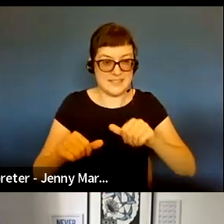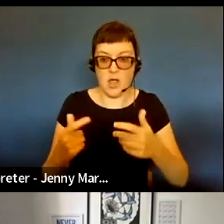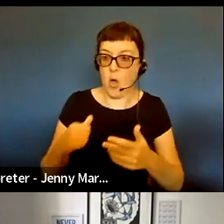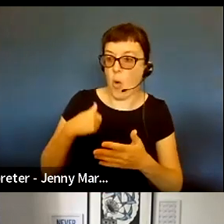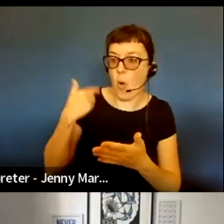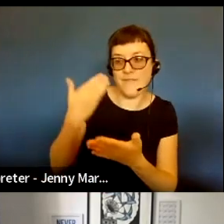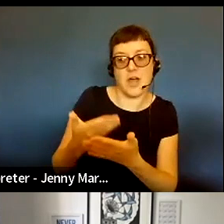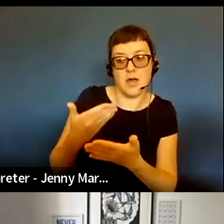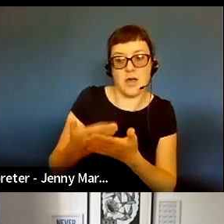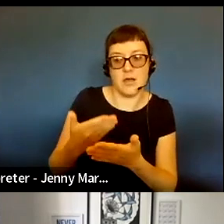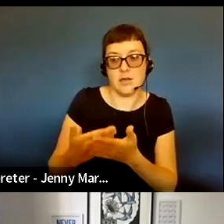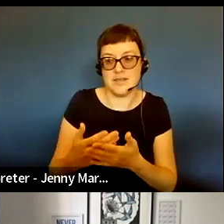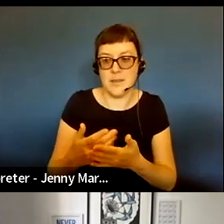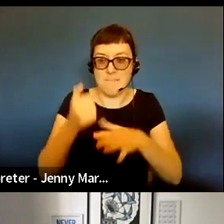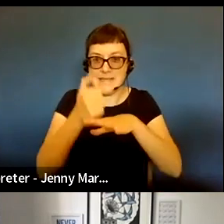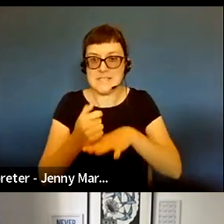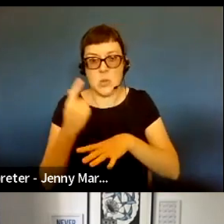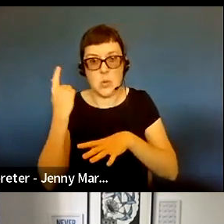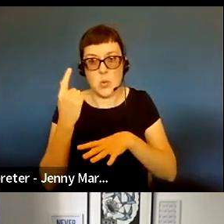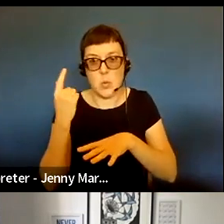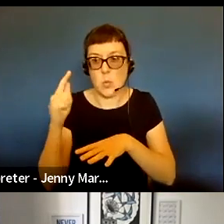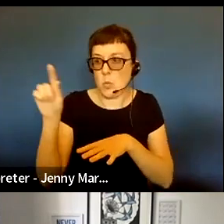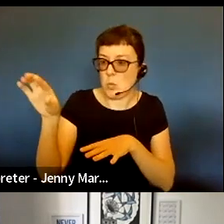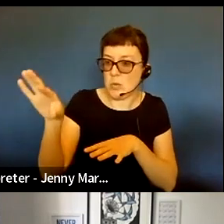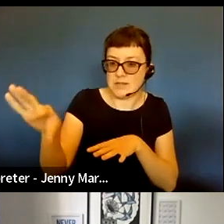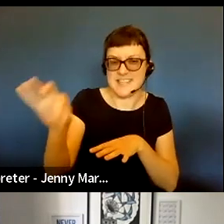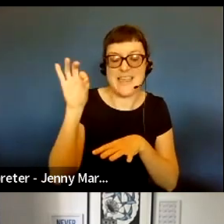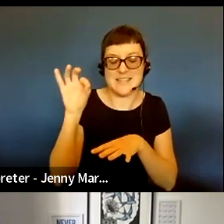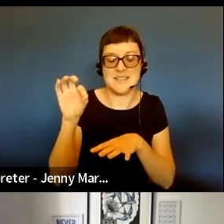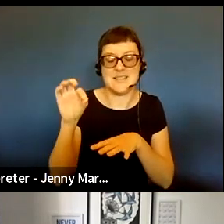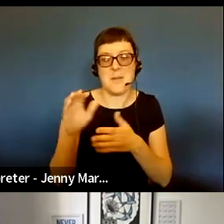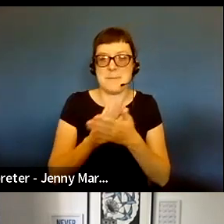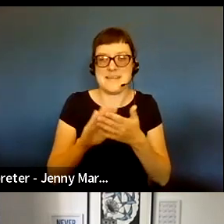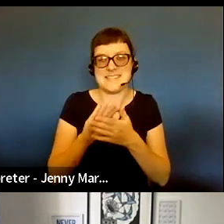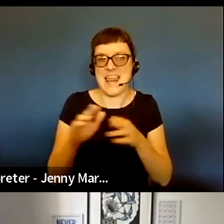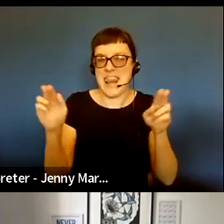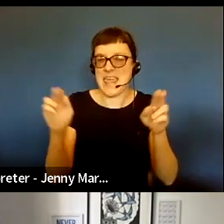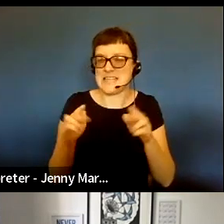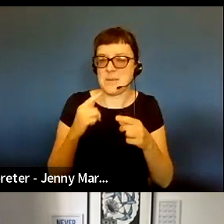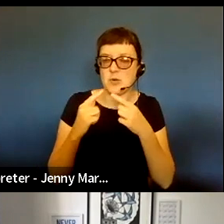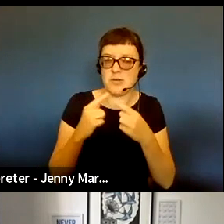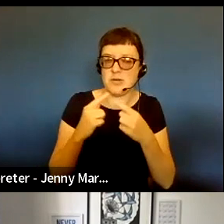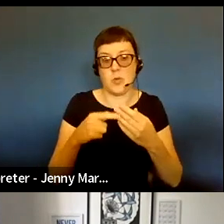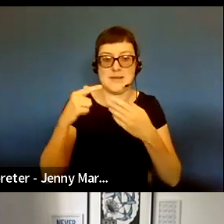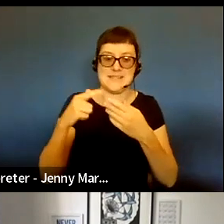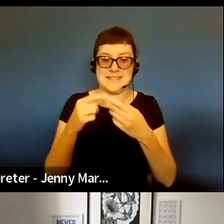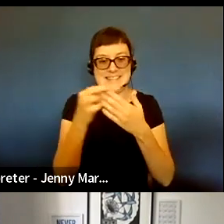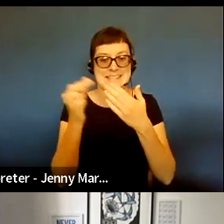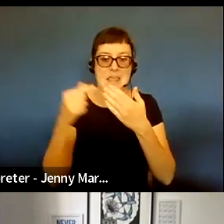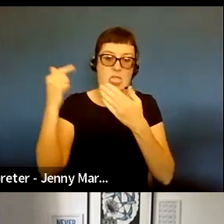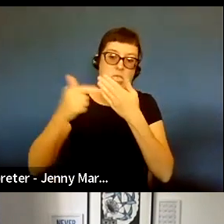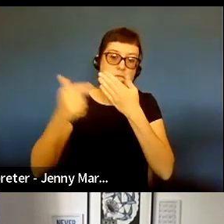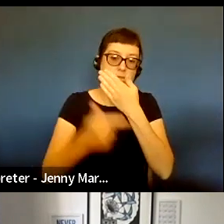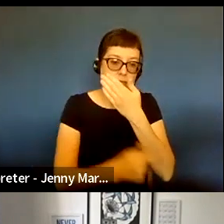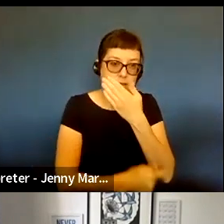some degree based on who was selected and that that's that's made that kind of less important to have huge amounts of detail from people at an early